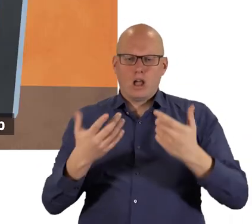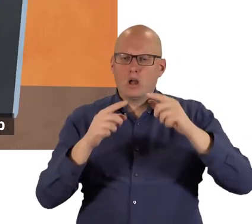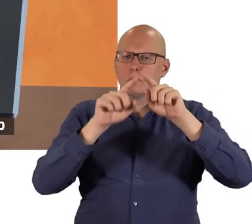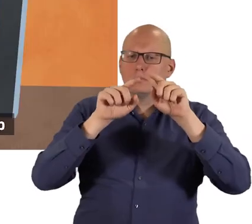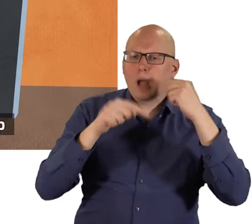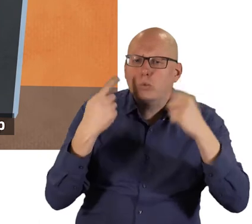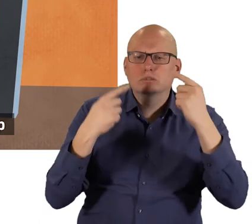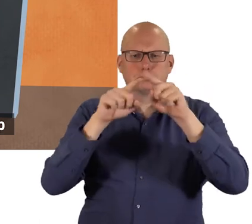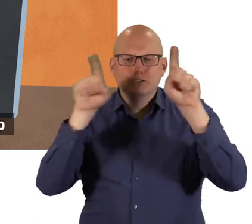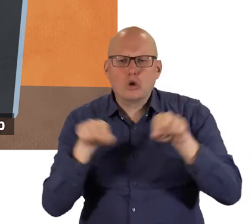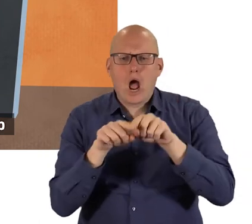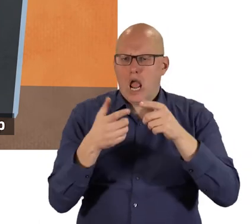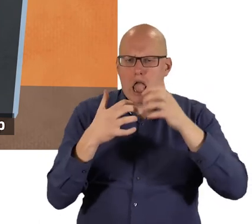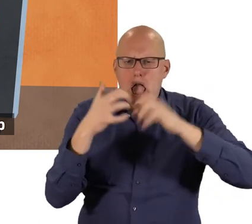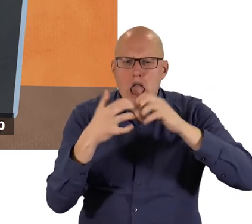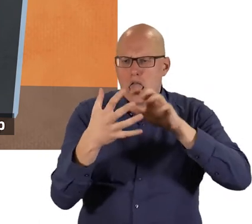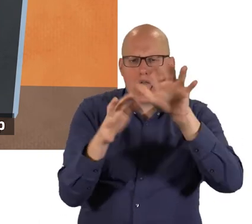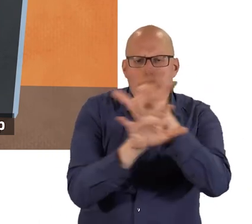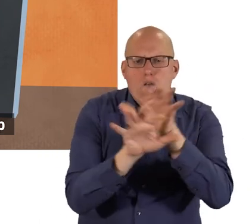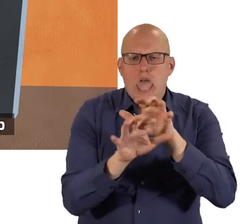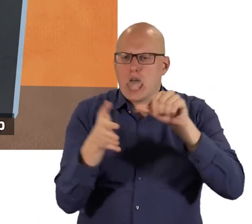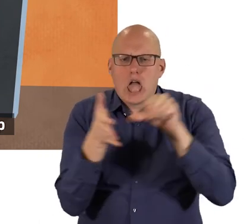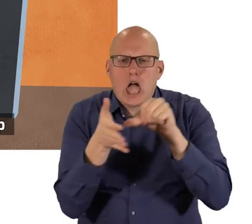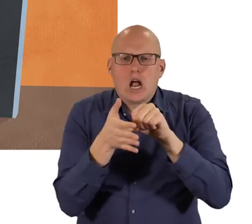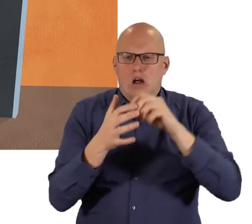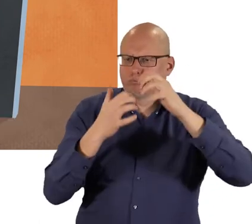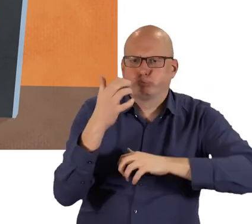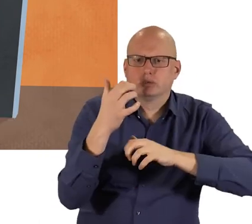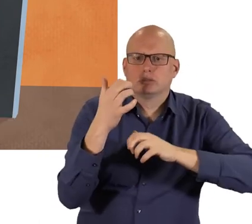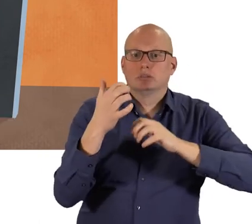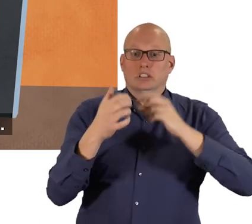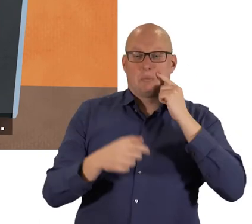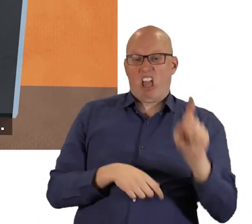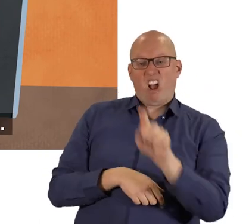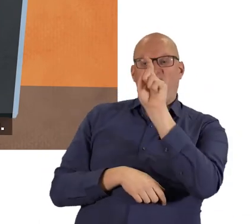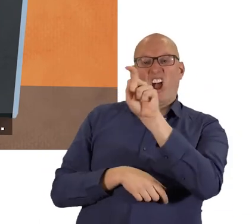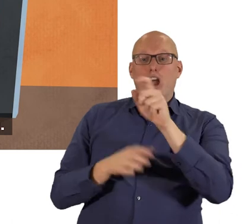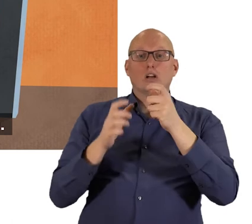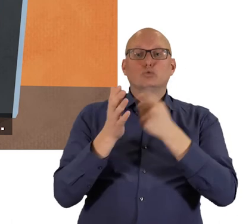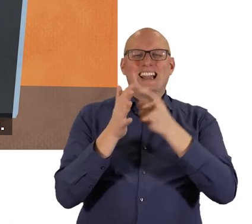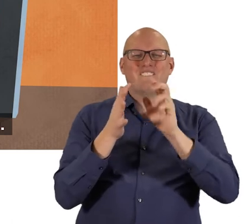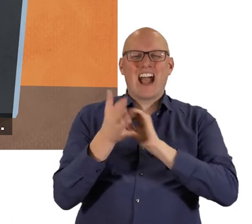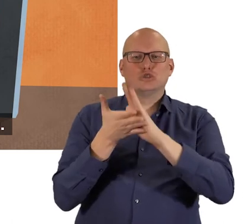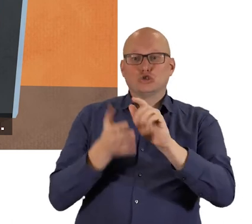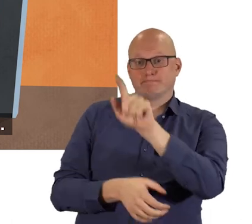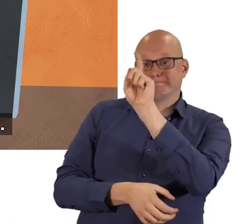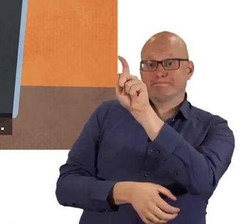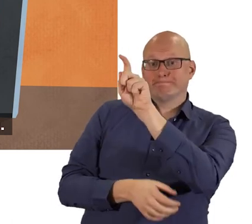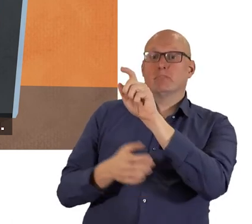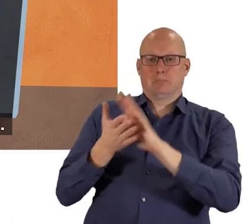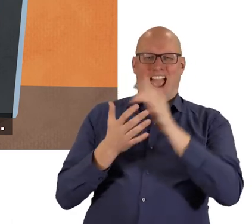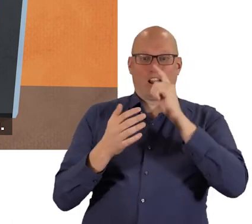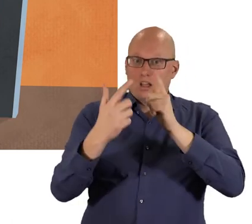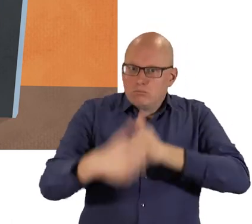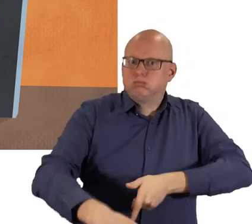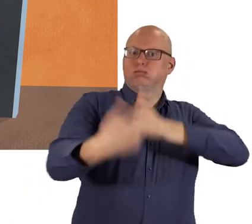If for any reason the sound or picture starts to break up or the call drops simply click the refresh button at the top